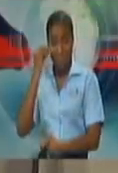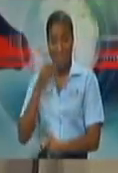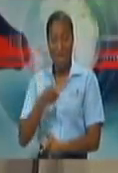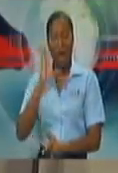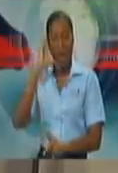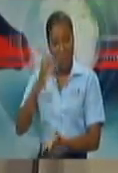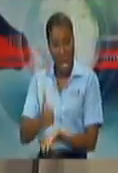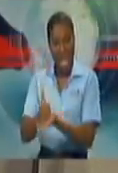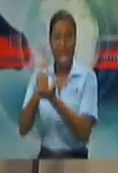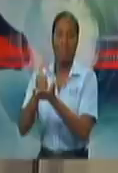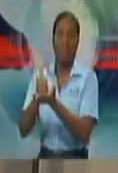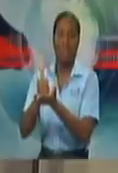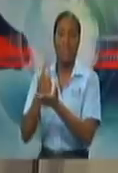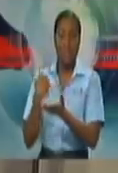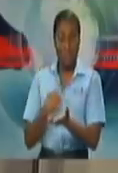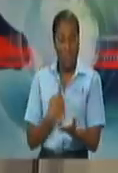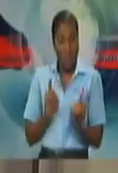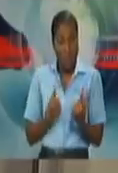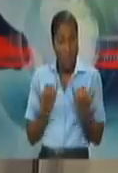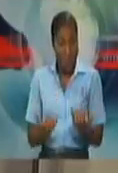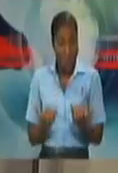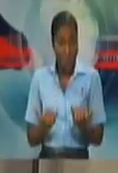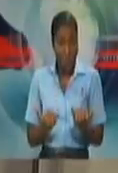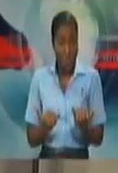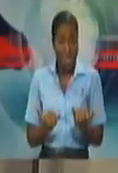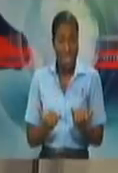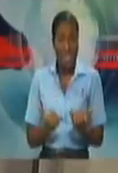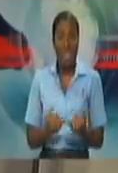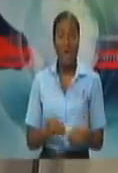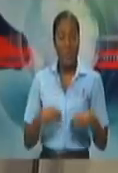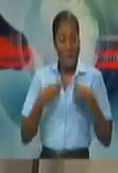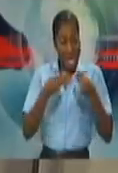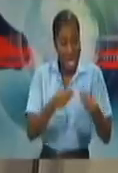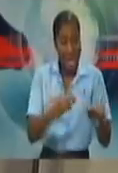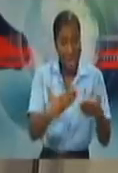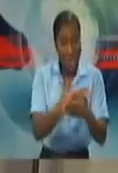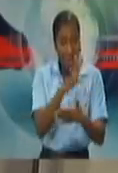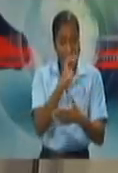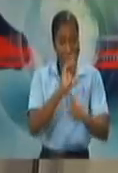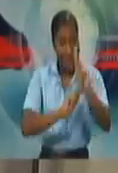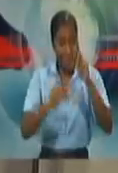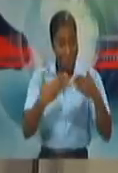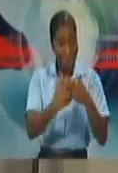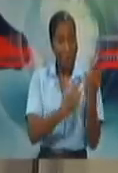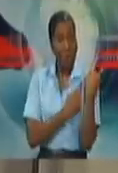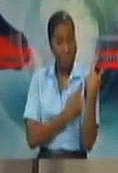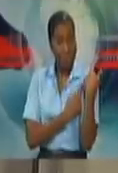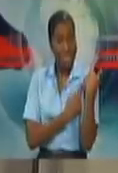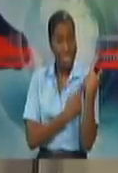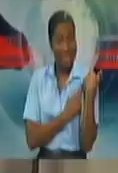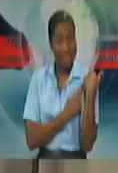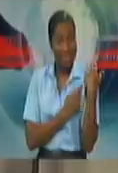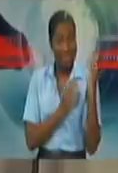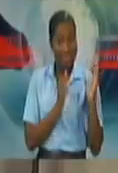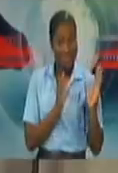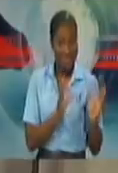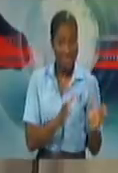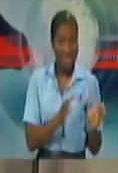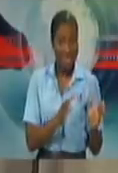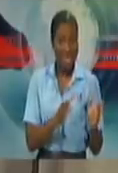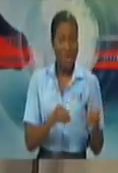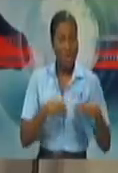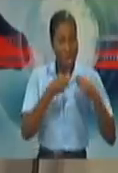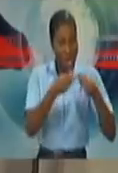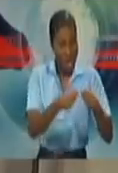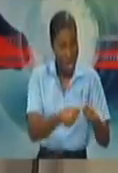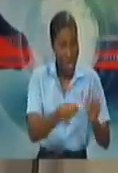and the CMO could confirm, is doing not the job description. And in the first instance, on a policy level,